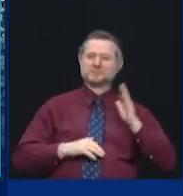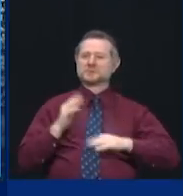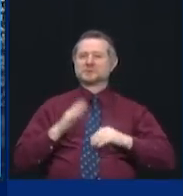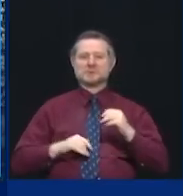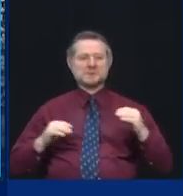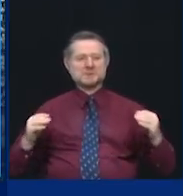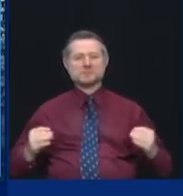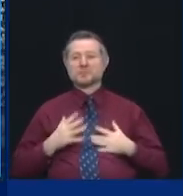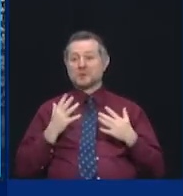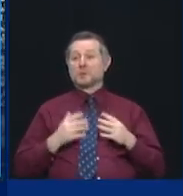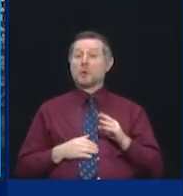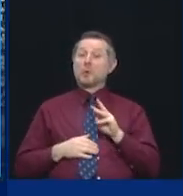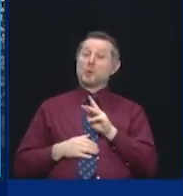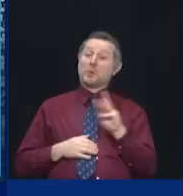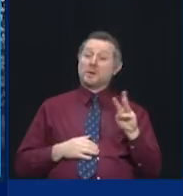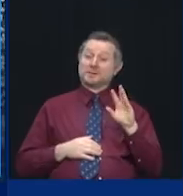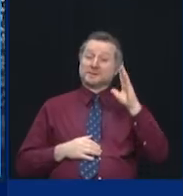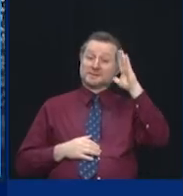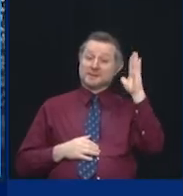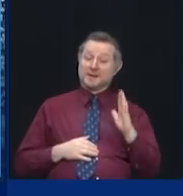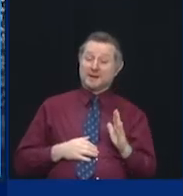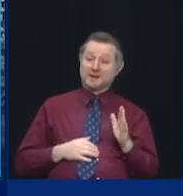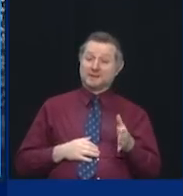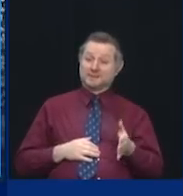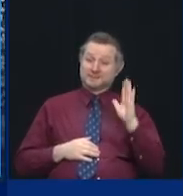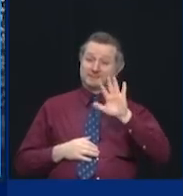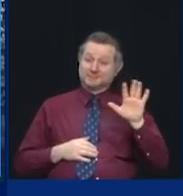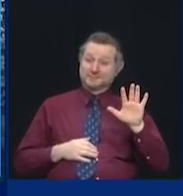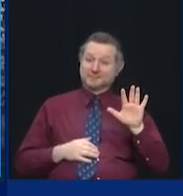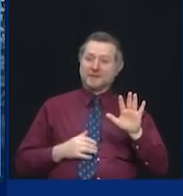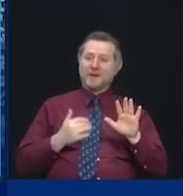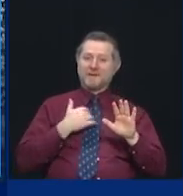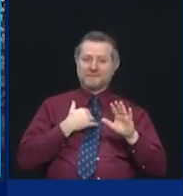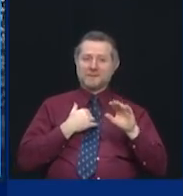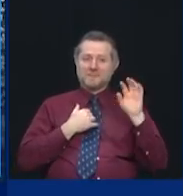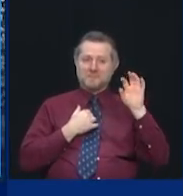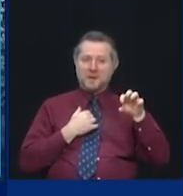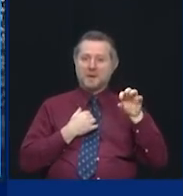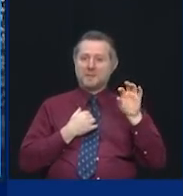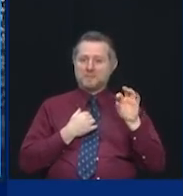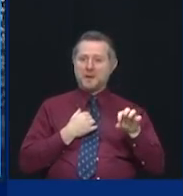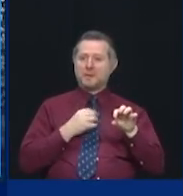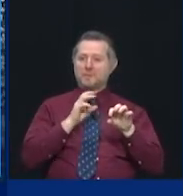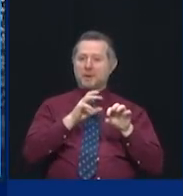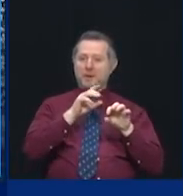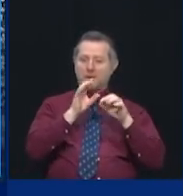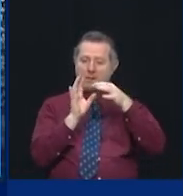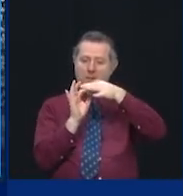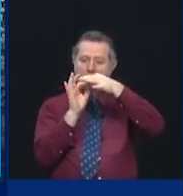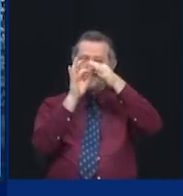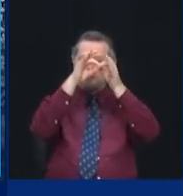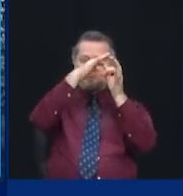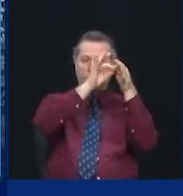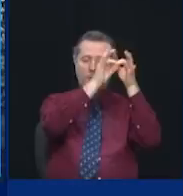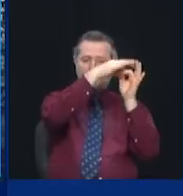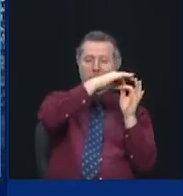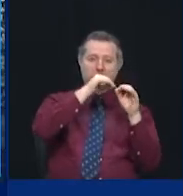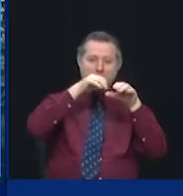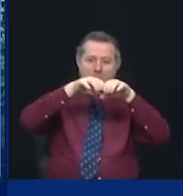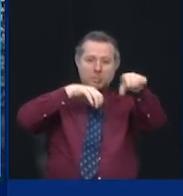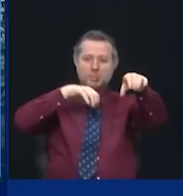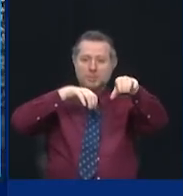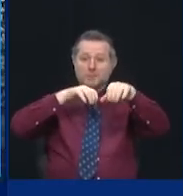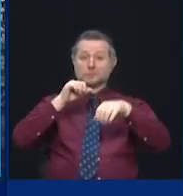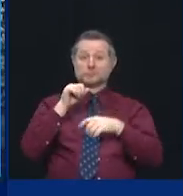individual pieces, yes, but there's a synergy among all of them. We are at the Javits Center. Right